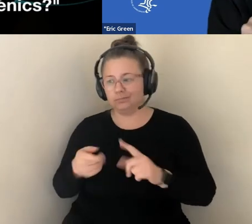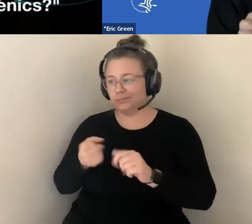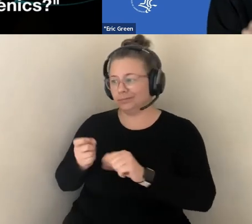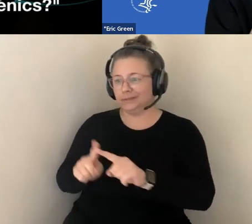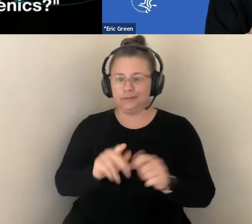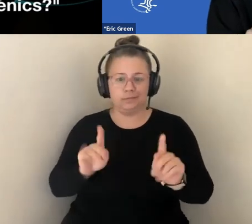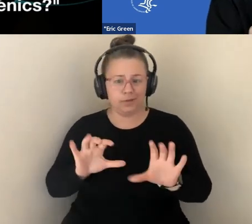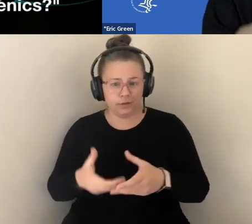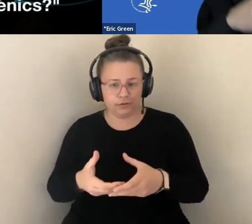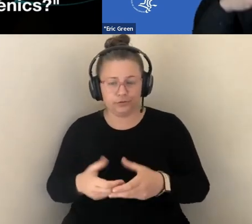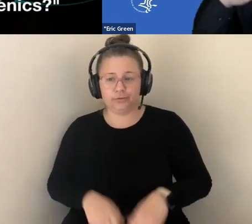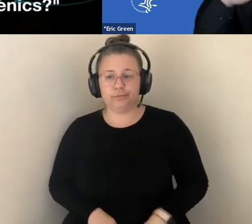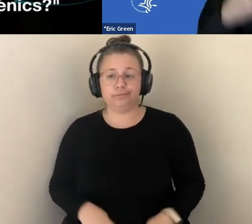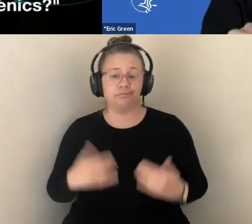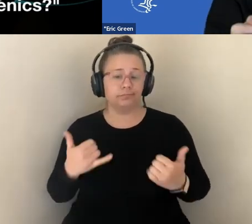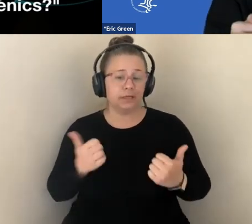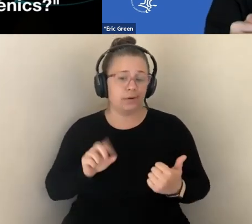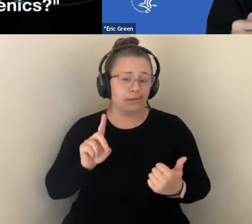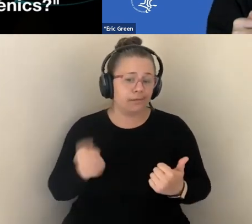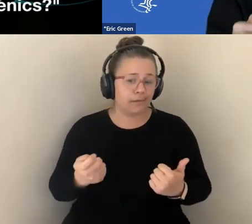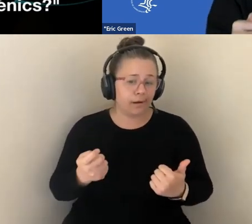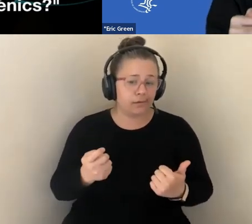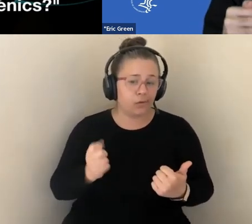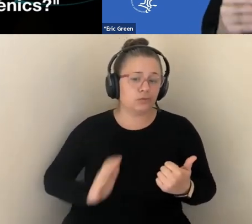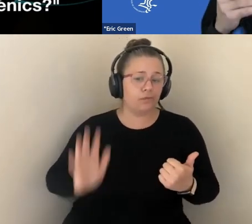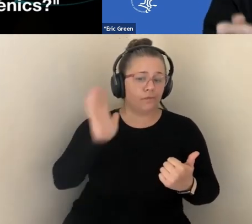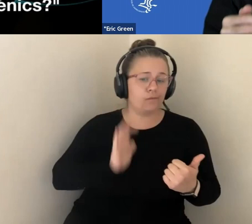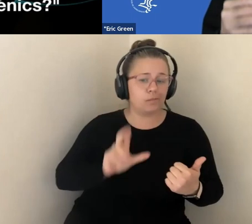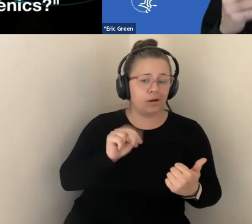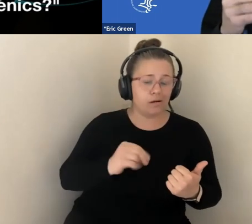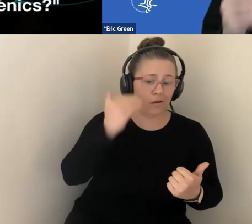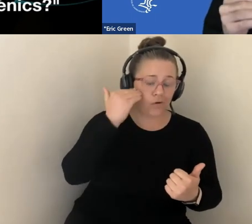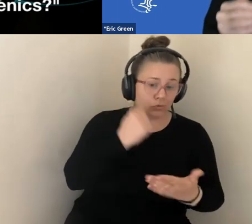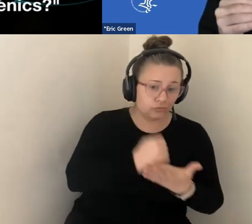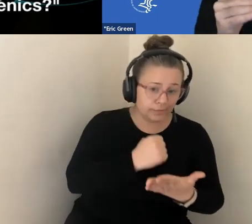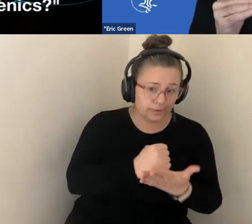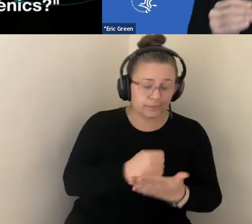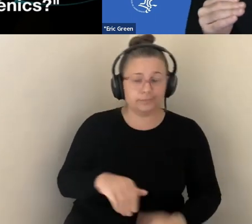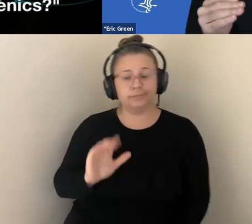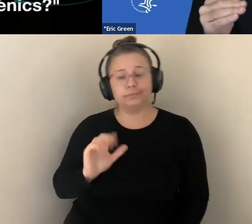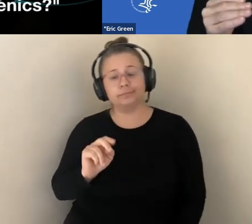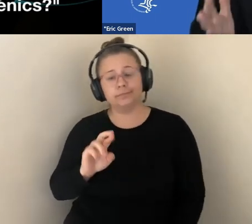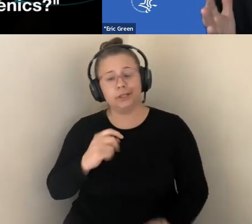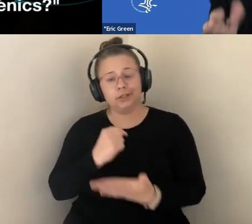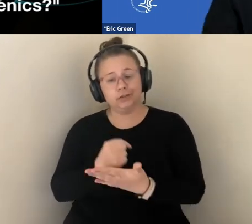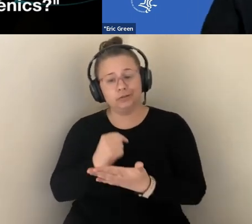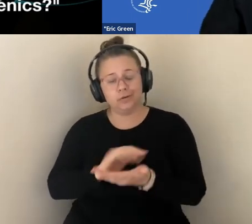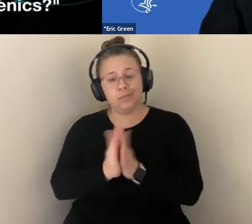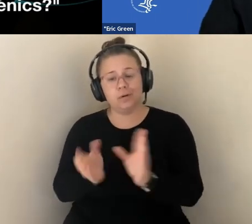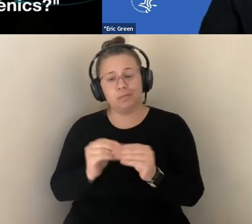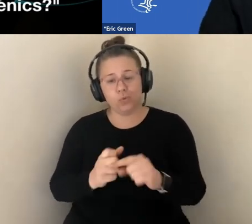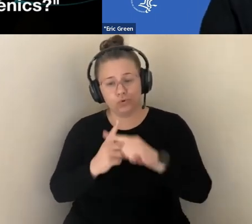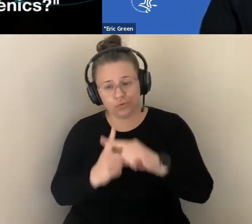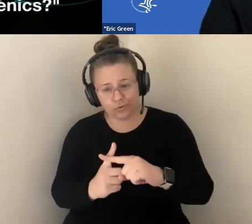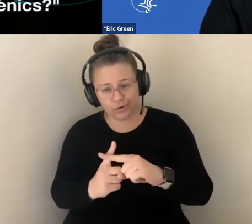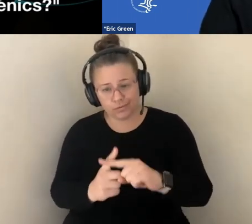UNKNOWN CONDITION TO MAKING CANCER TREATMENT MORE EXACT TO ENABLING MORE INDIVIDUALIZED THERAPIES FOR A RANGE OF CONDITIONS.